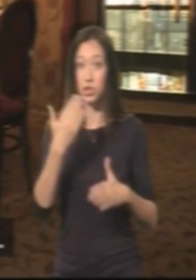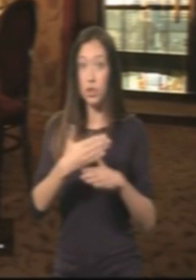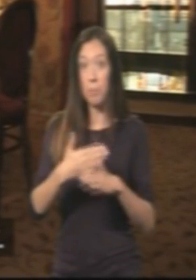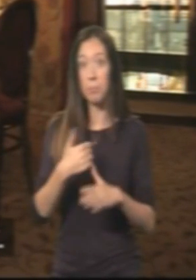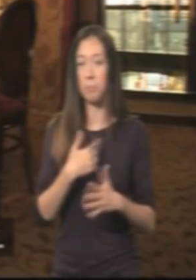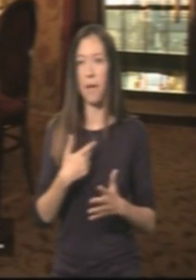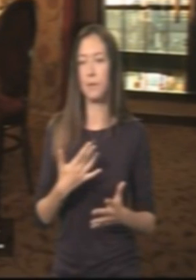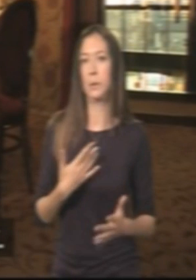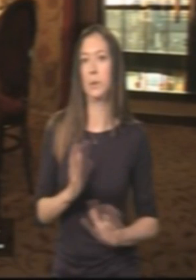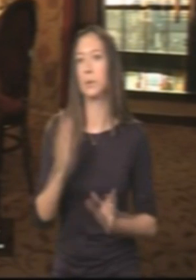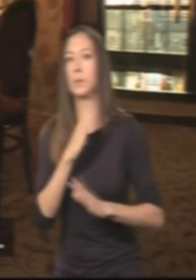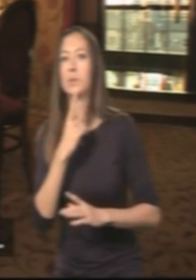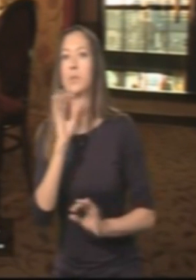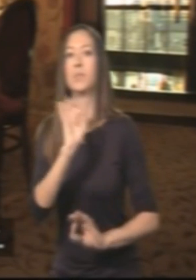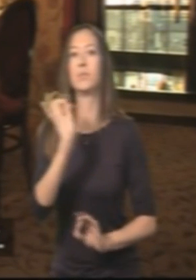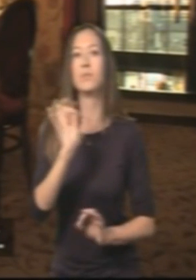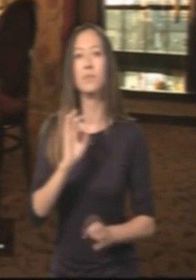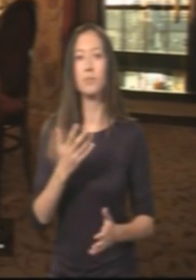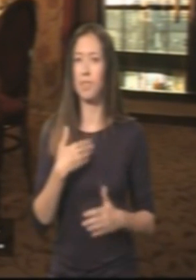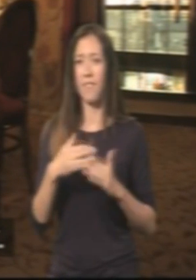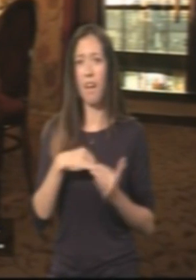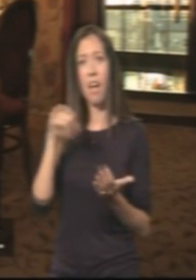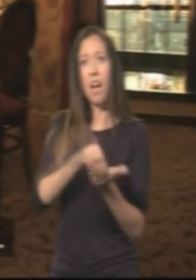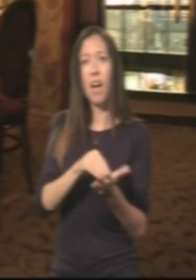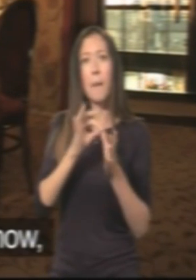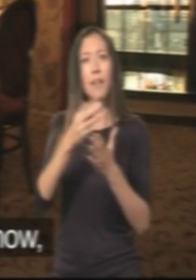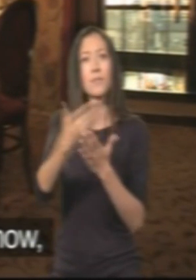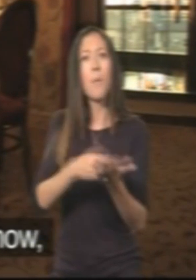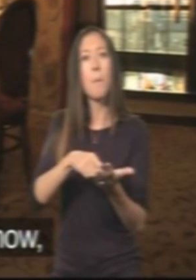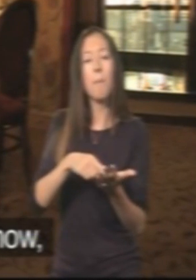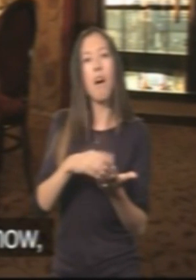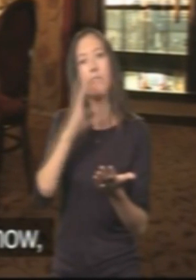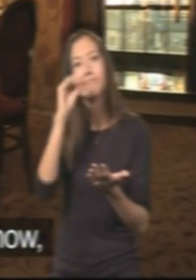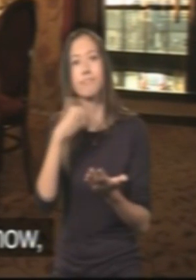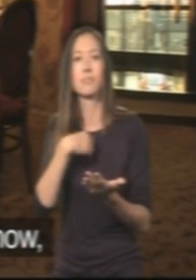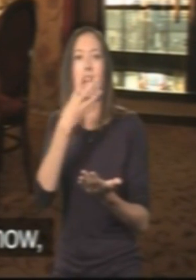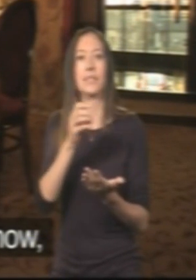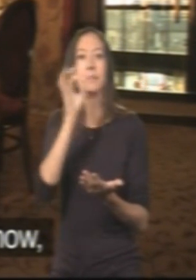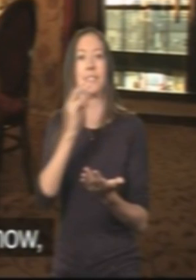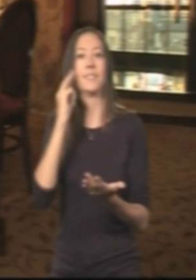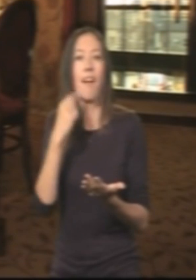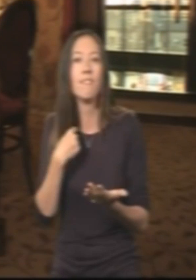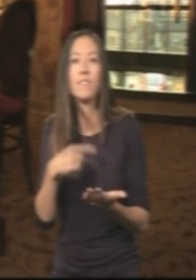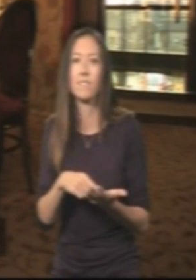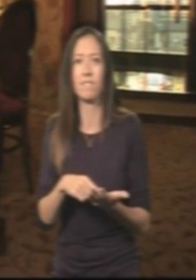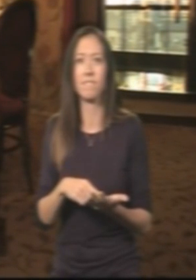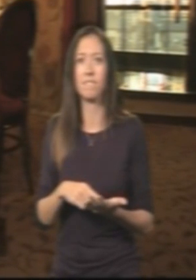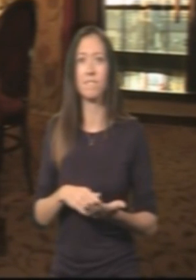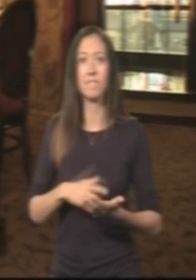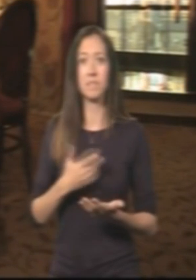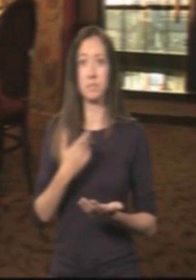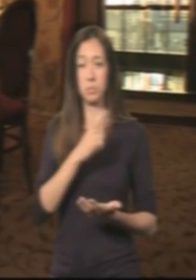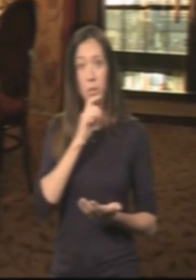even, you know, jobs I've had, I've had to try and hide it. I never put down on application forms, you know, I'm 90% deaf in my